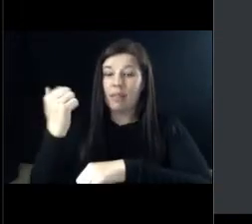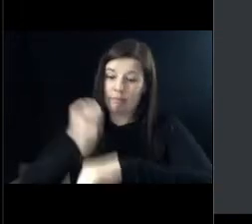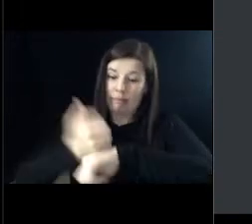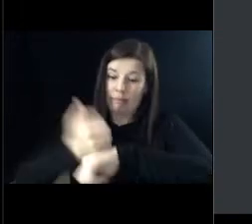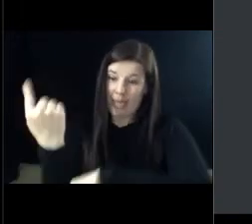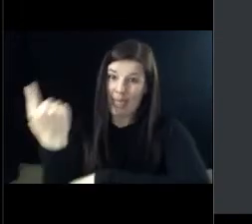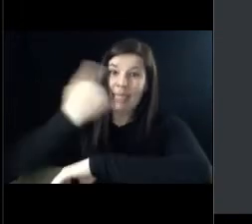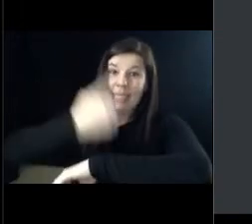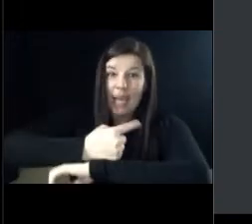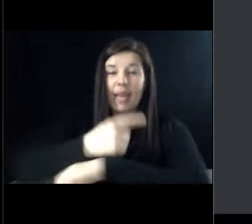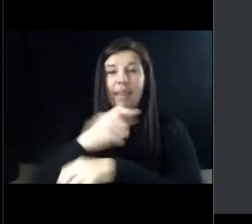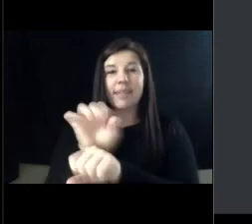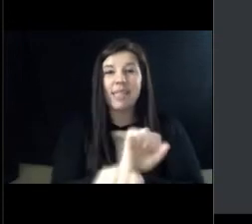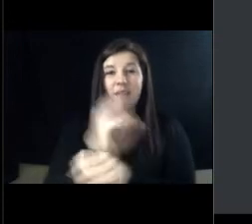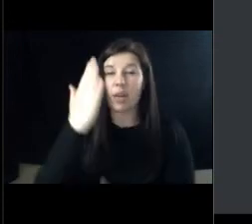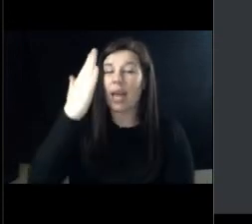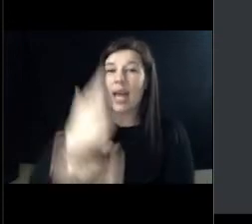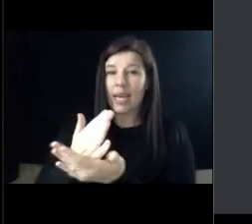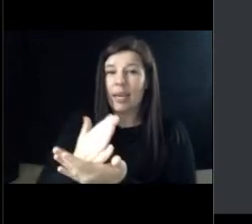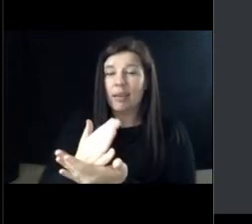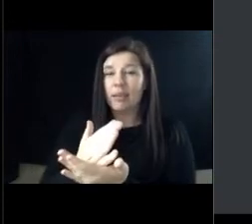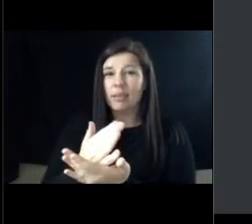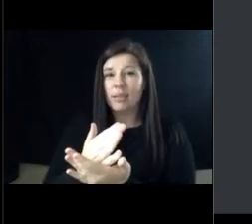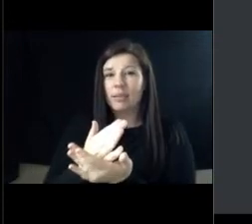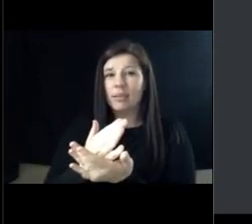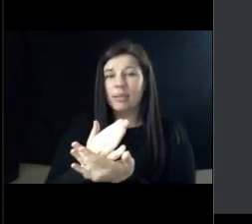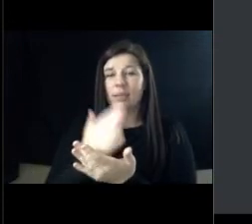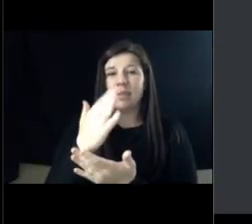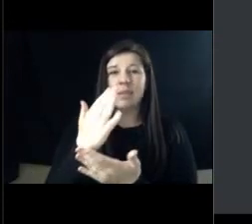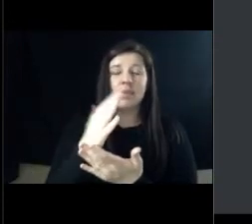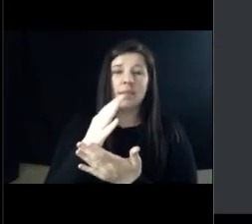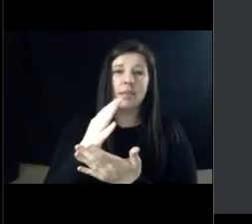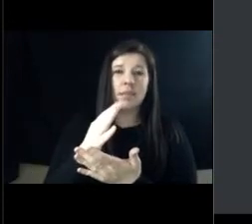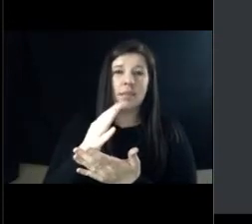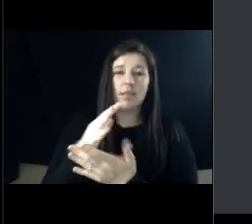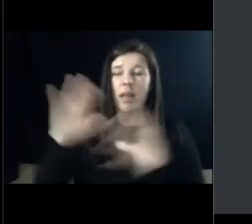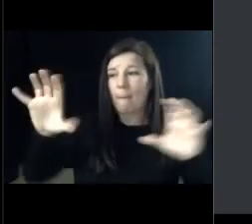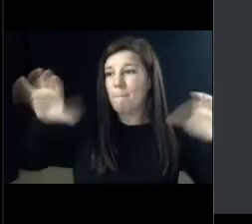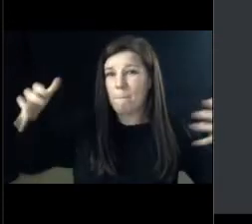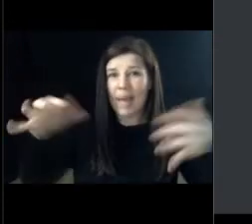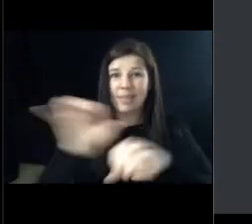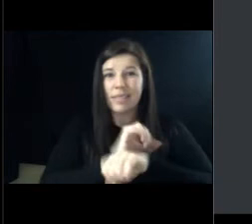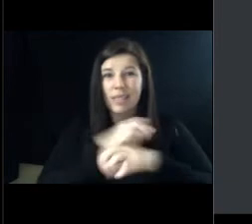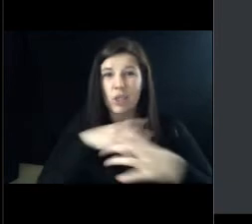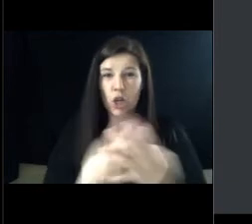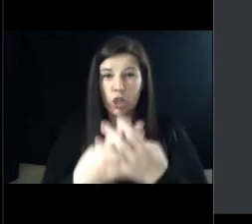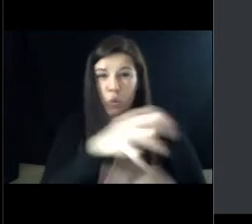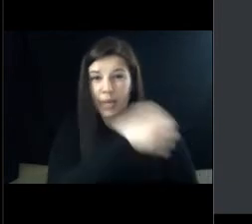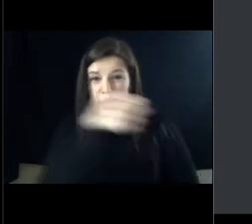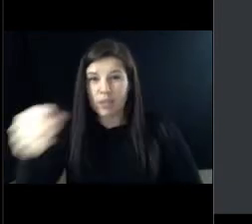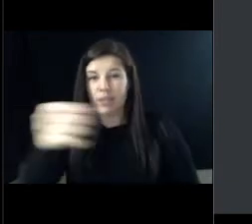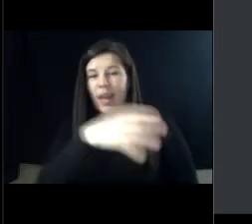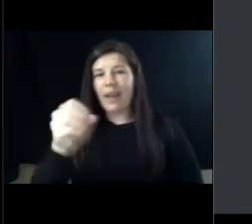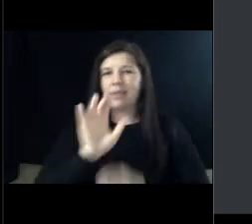a lot of the conditions that merit slavery, such as Jim Crow, mass incarceration, suppressed civil rights, and just the overall fight